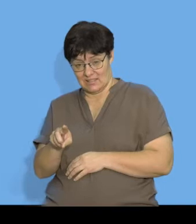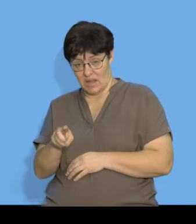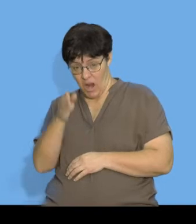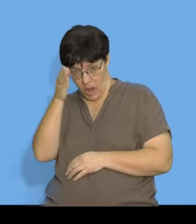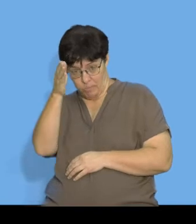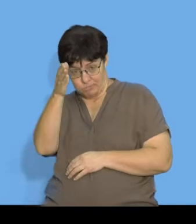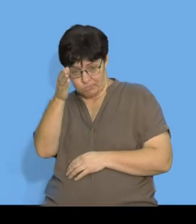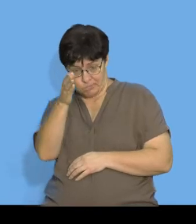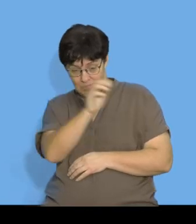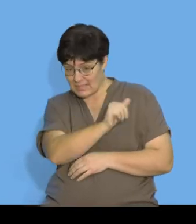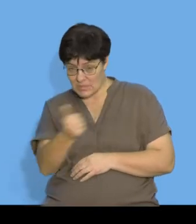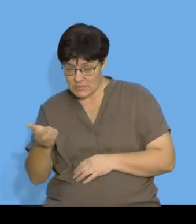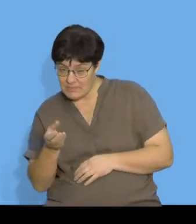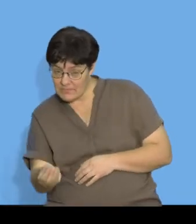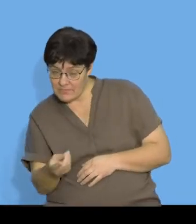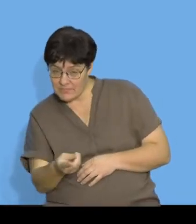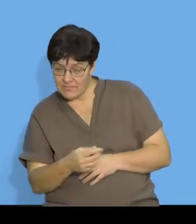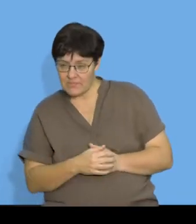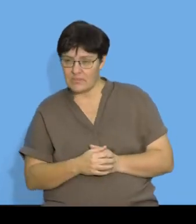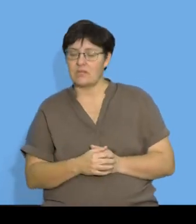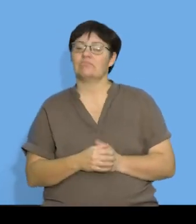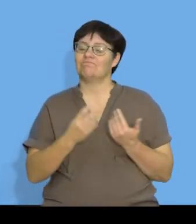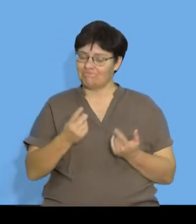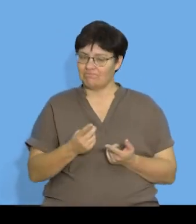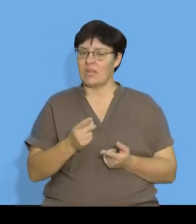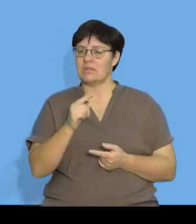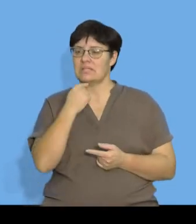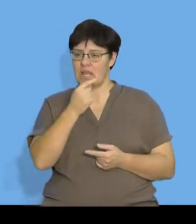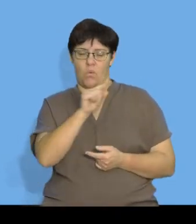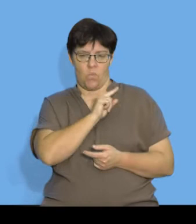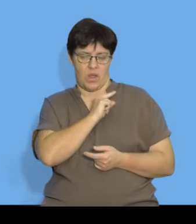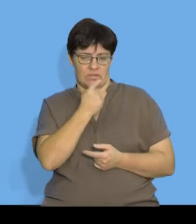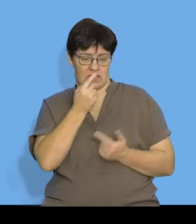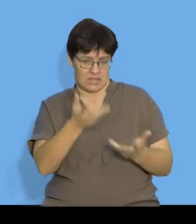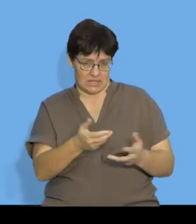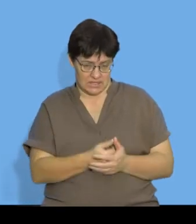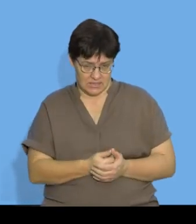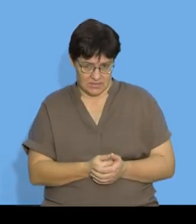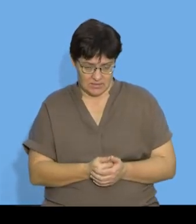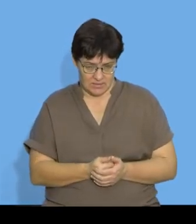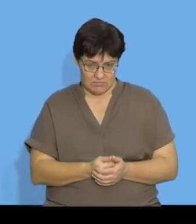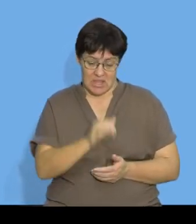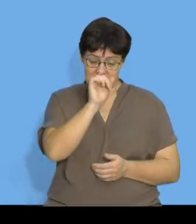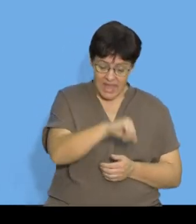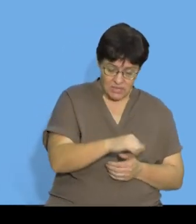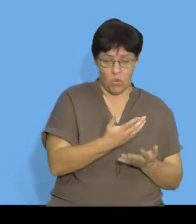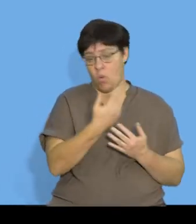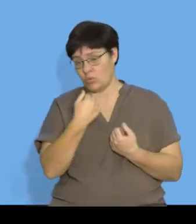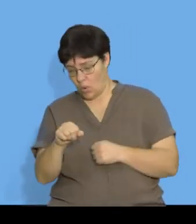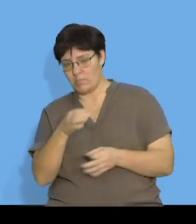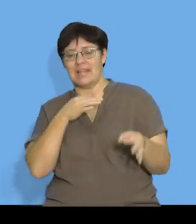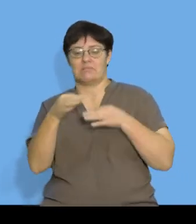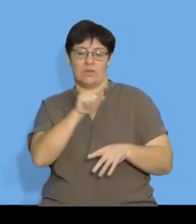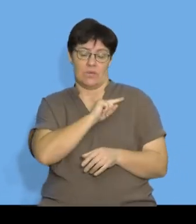a term in the sequence? We need to justify our answer why it is or why it isn't.